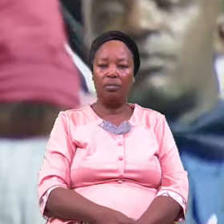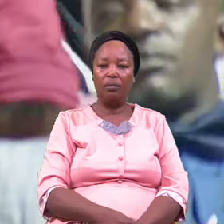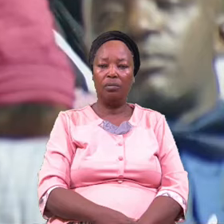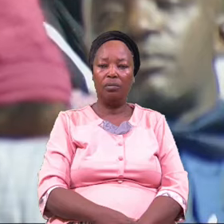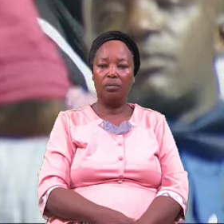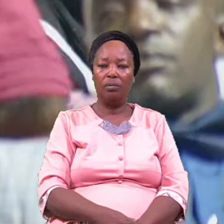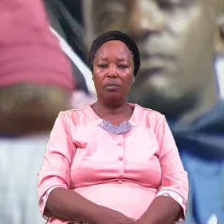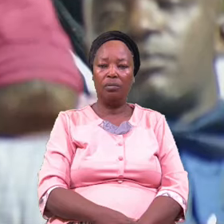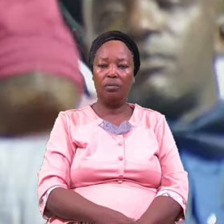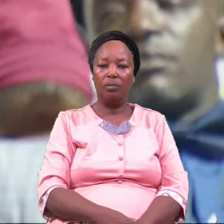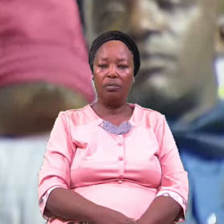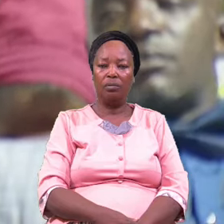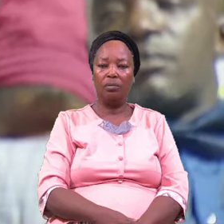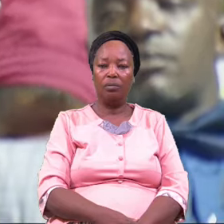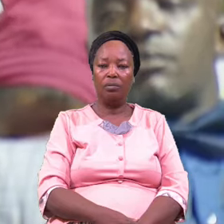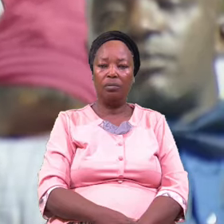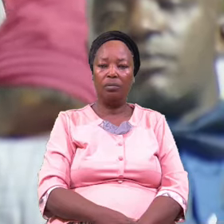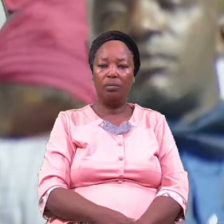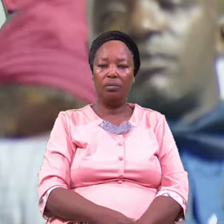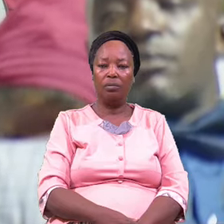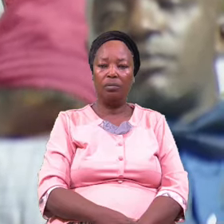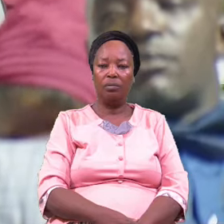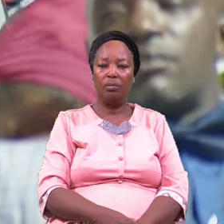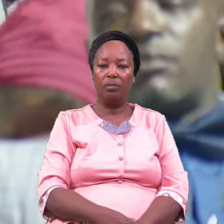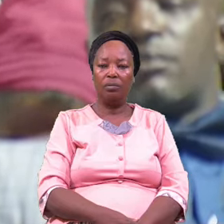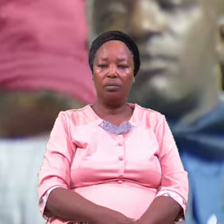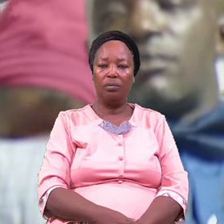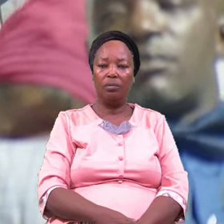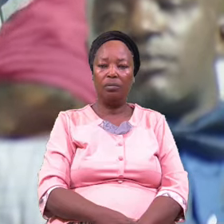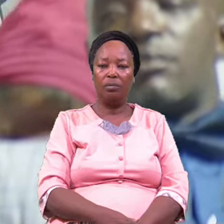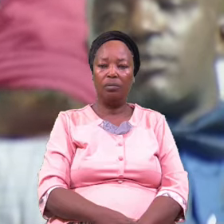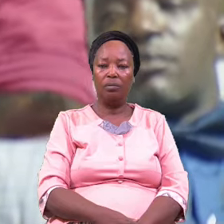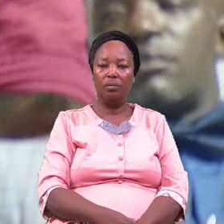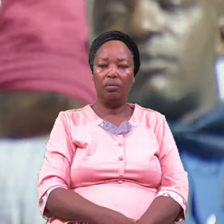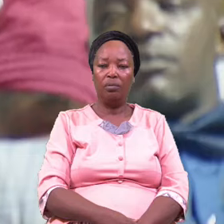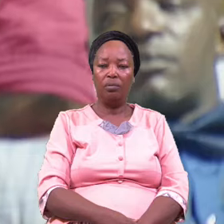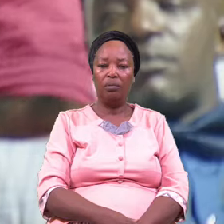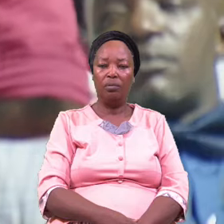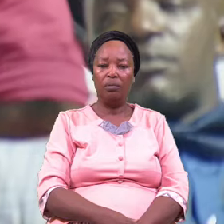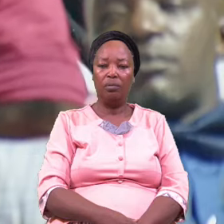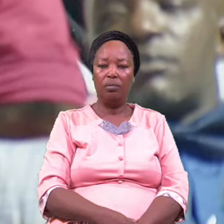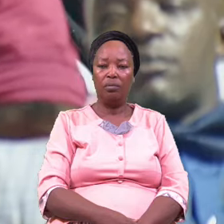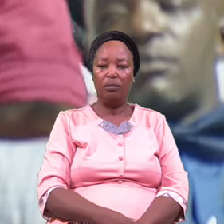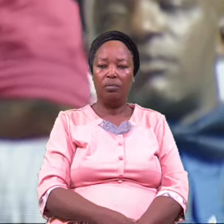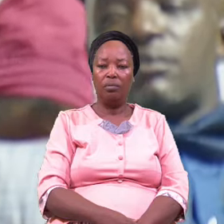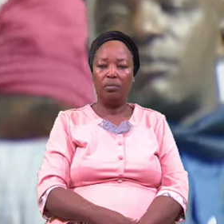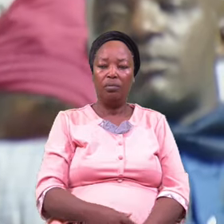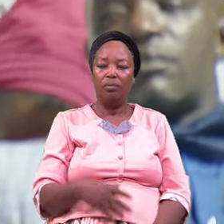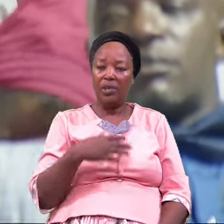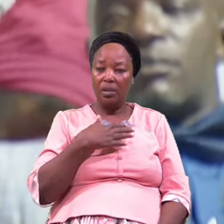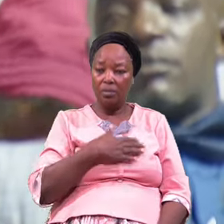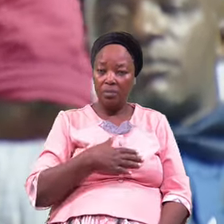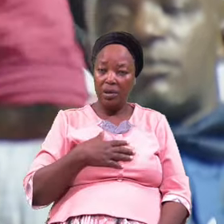Daido In Bonabour There Then in New Bell You Have It At Grand Canyon